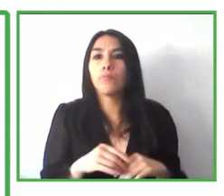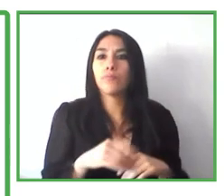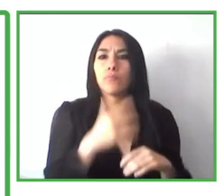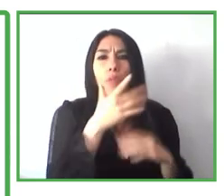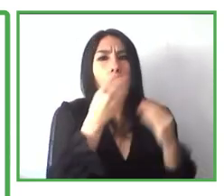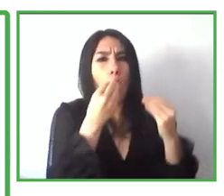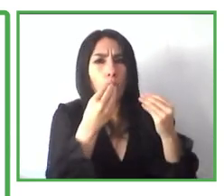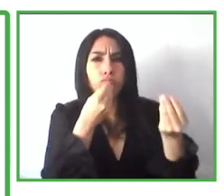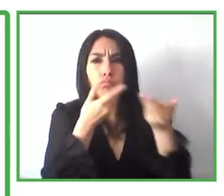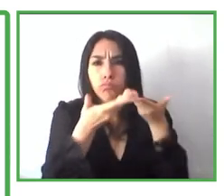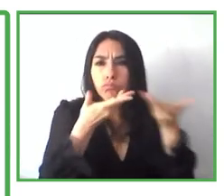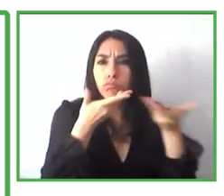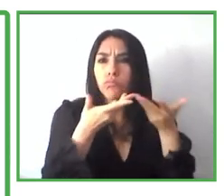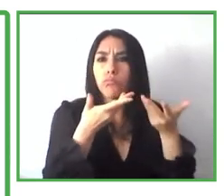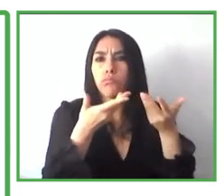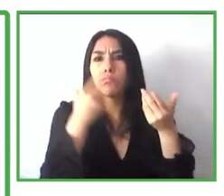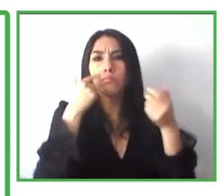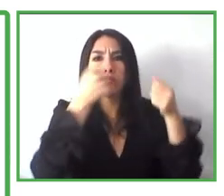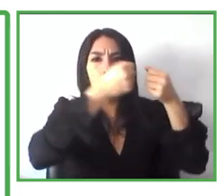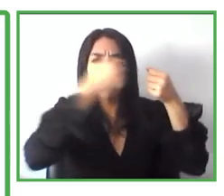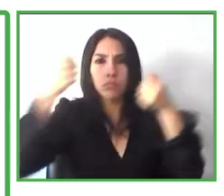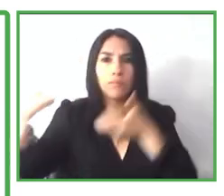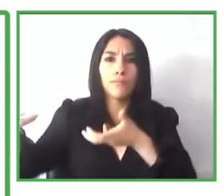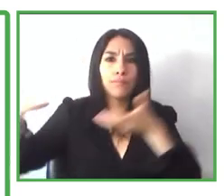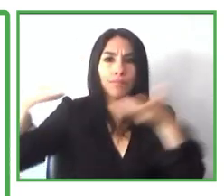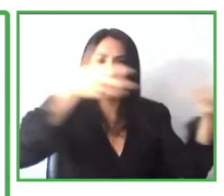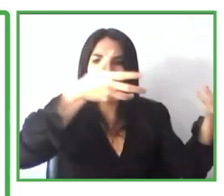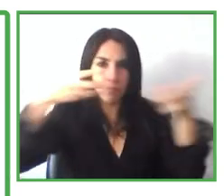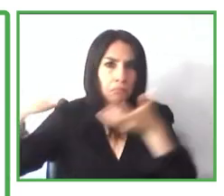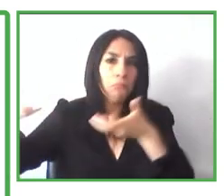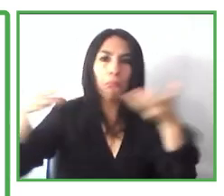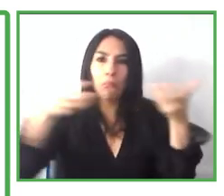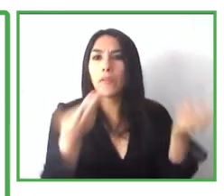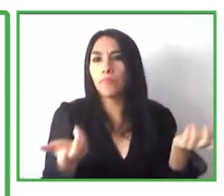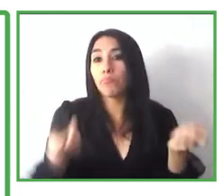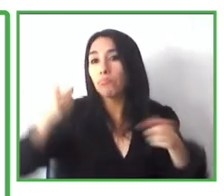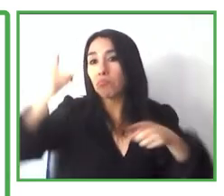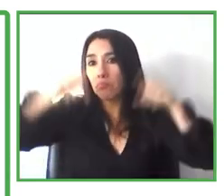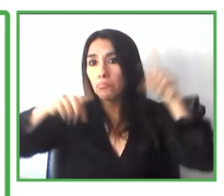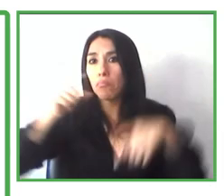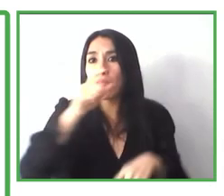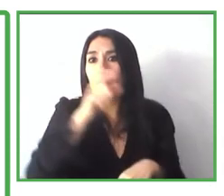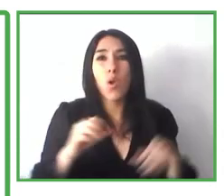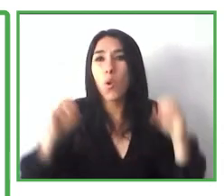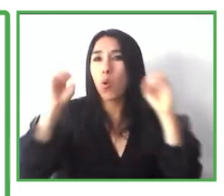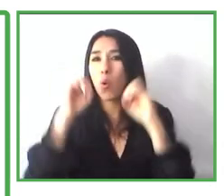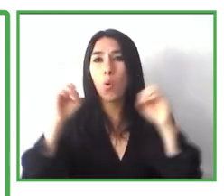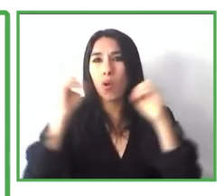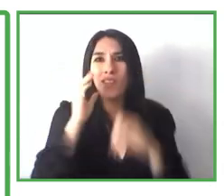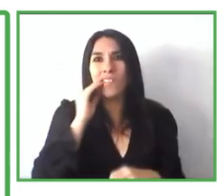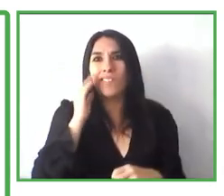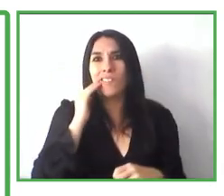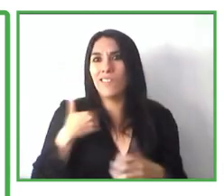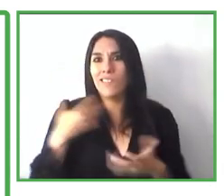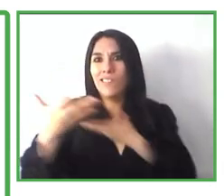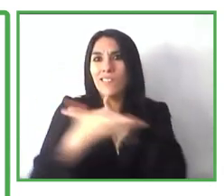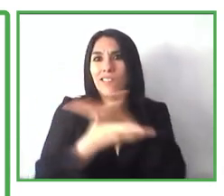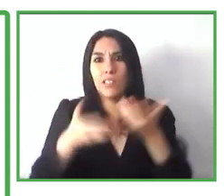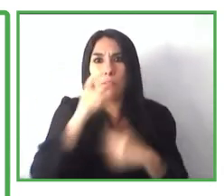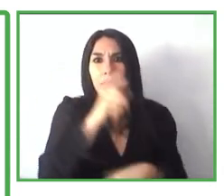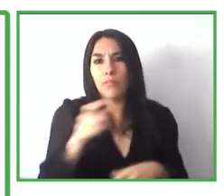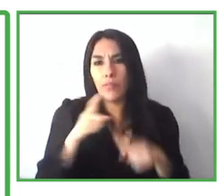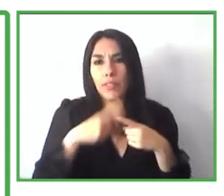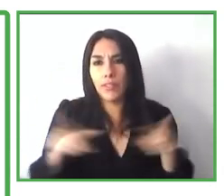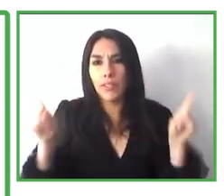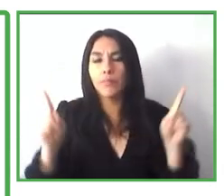correct to leave your lunch or your code in the morning. Sometimes some people are not used to sharing with